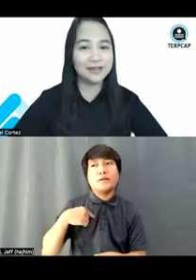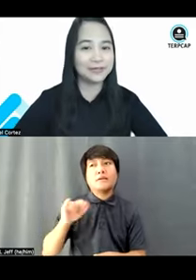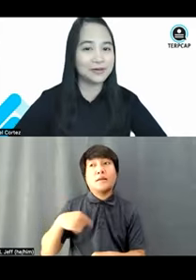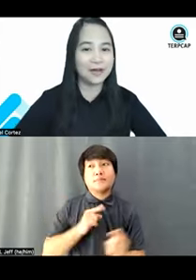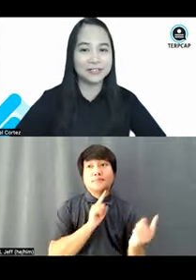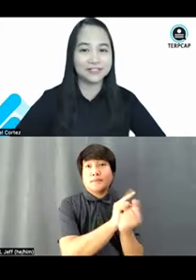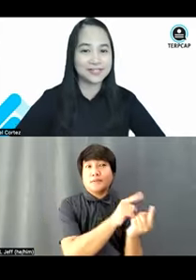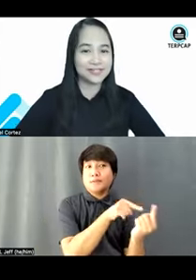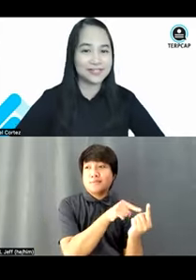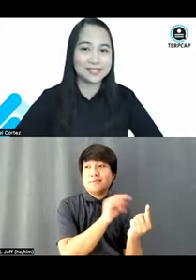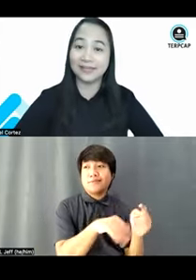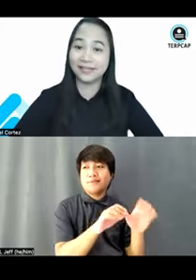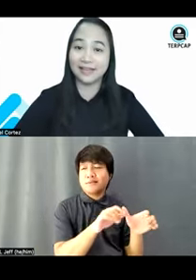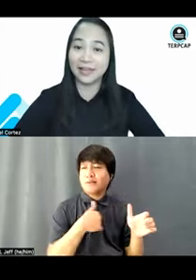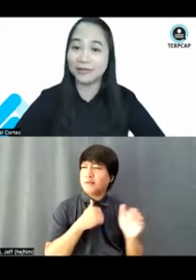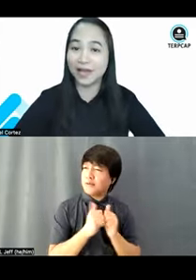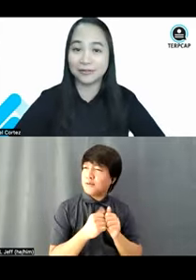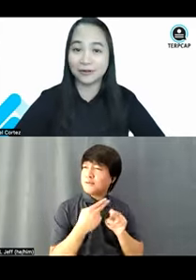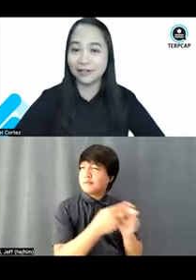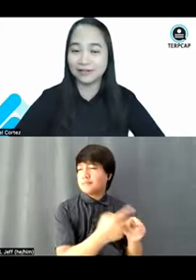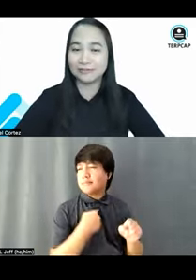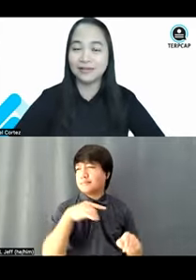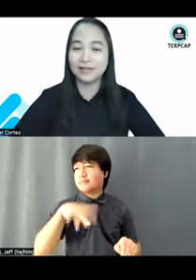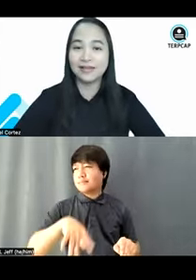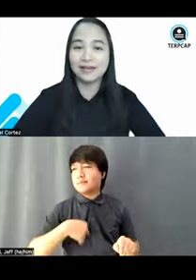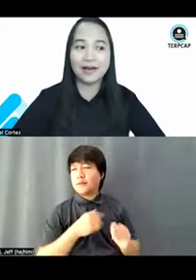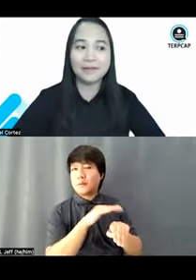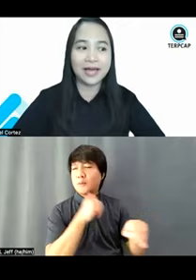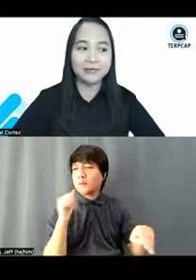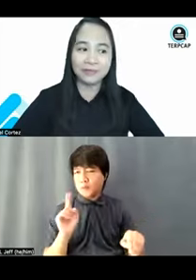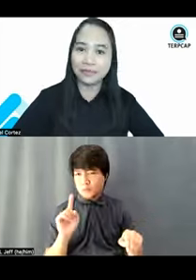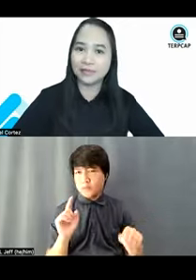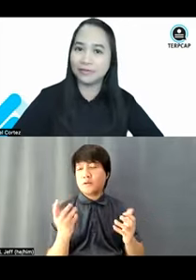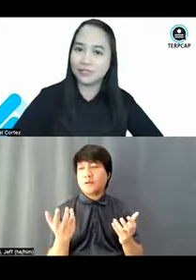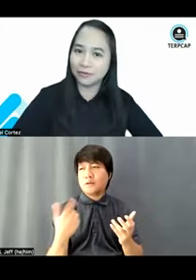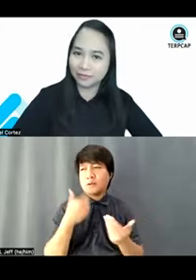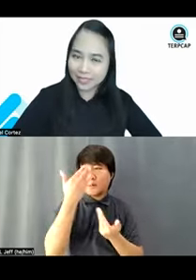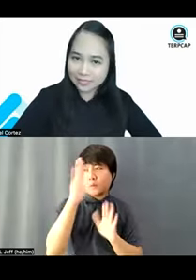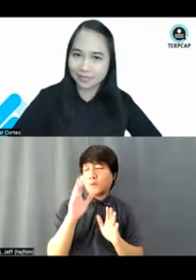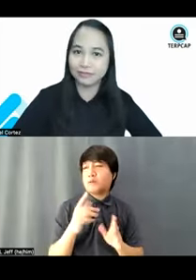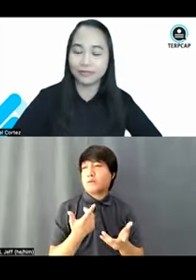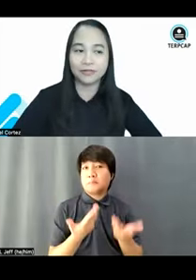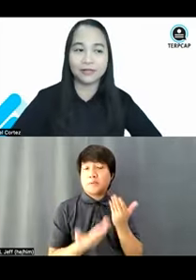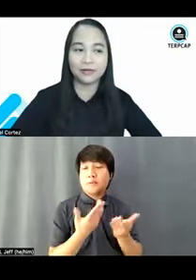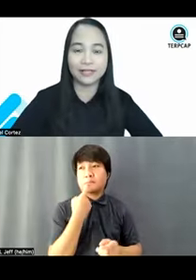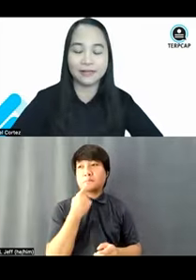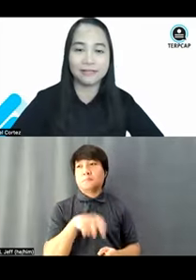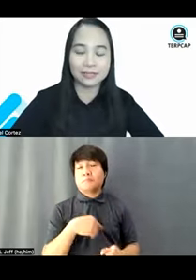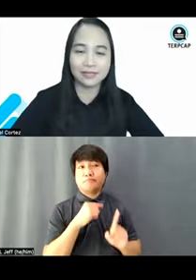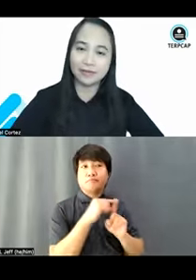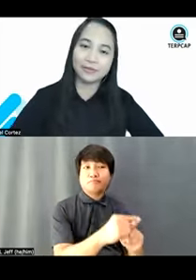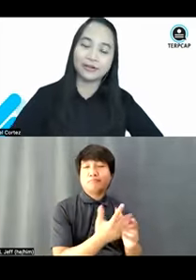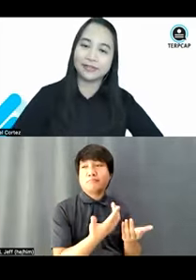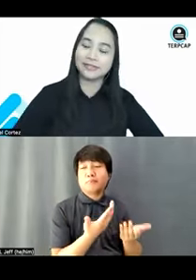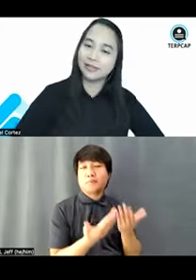I don't know how to address this disability. I don't know how to call him. I don't know if I'm going to be so offensive if I'm going to call him